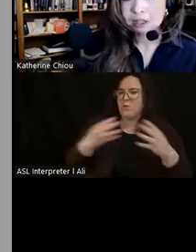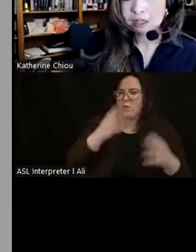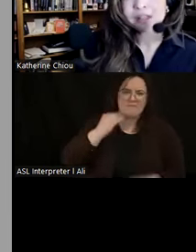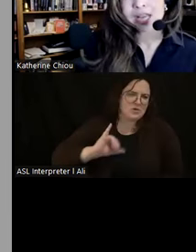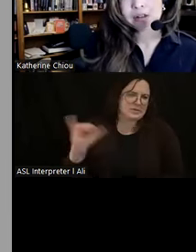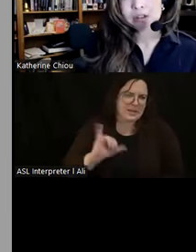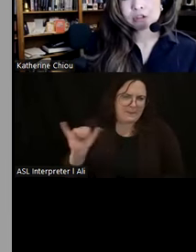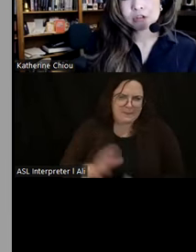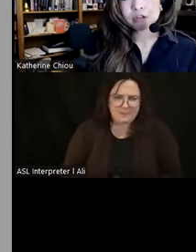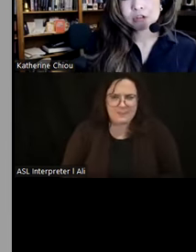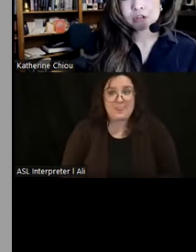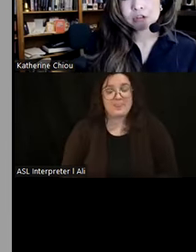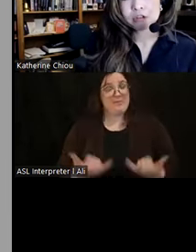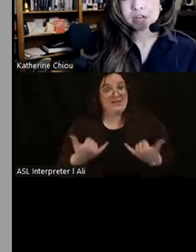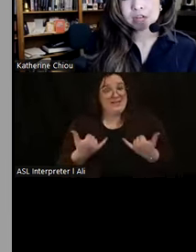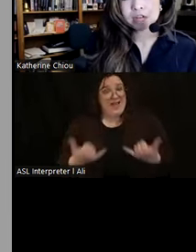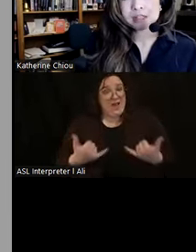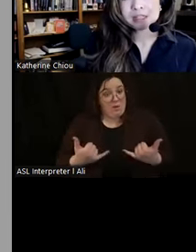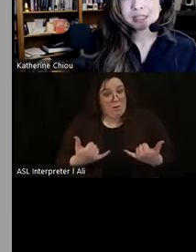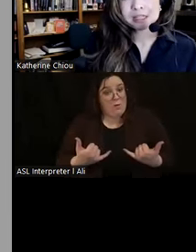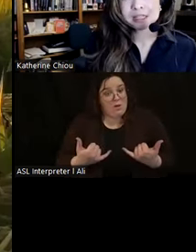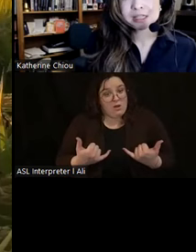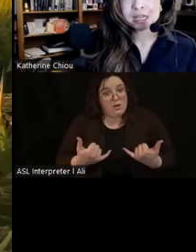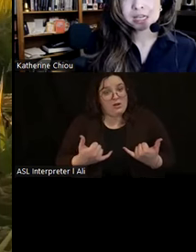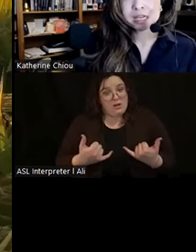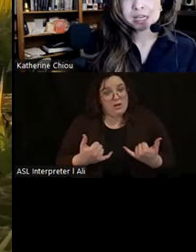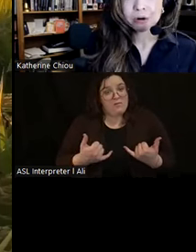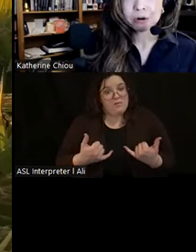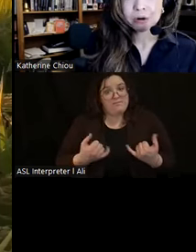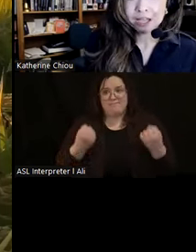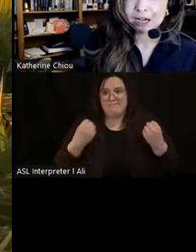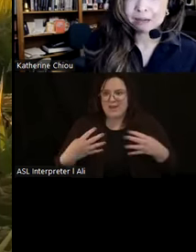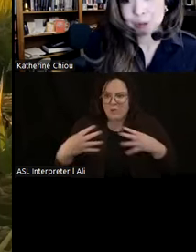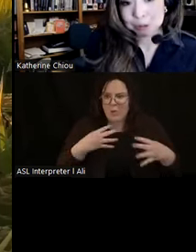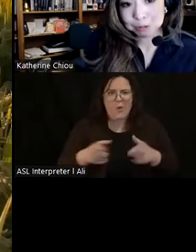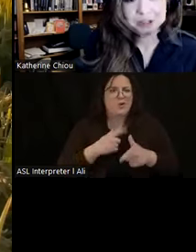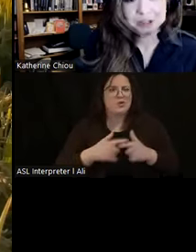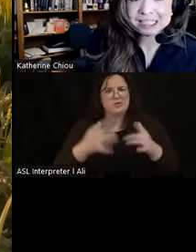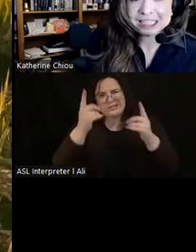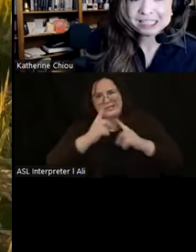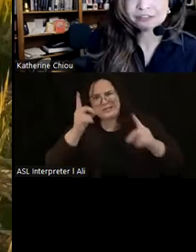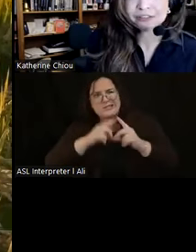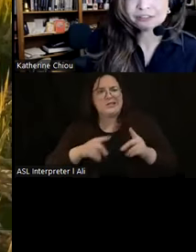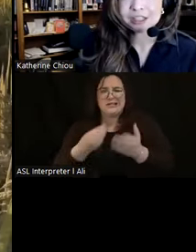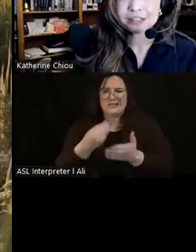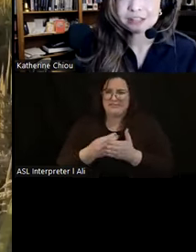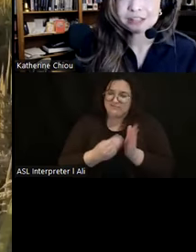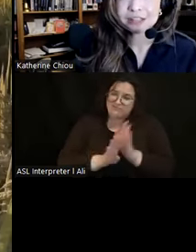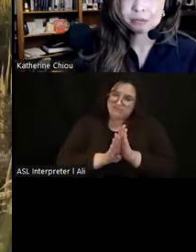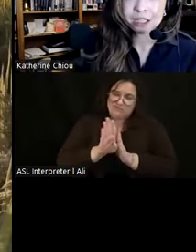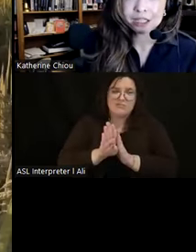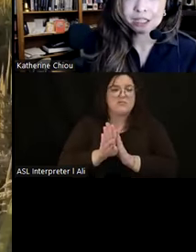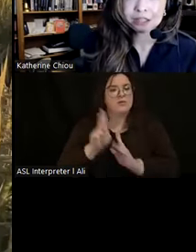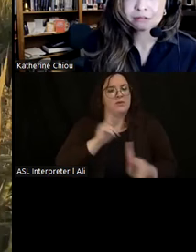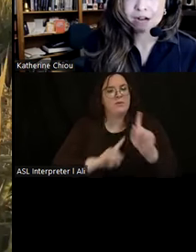Even now, the stress instigated by the wars, multiple wars, disease, and inflation have led some to predict the rise